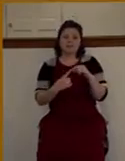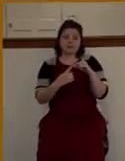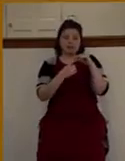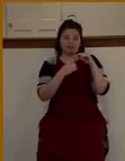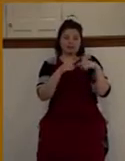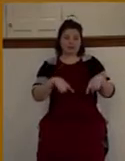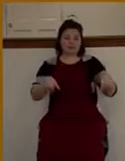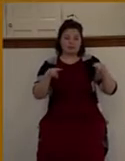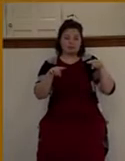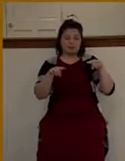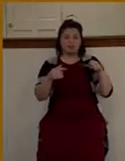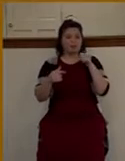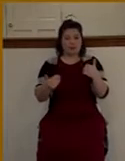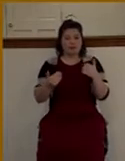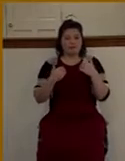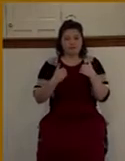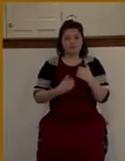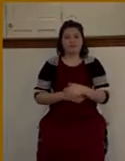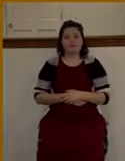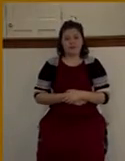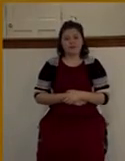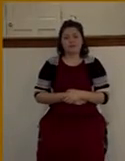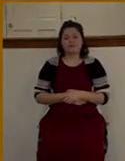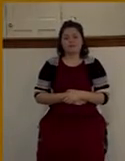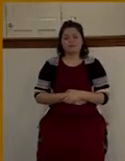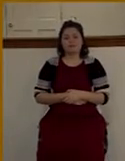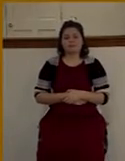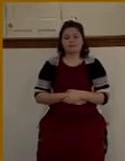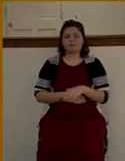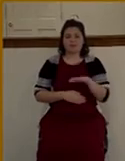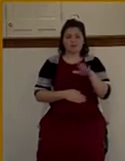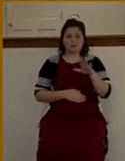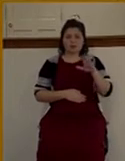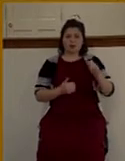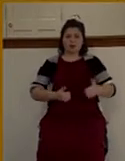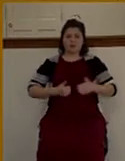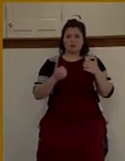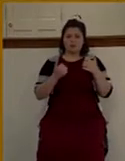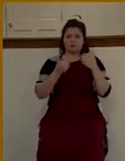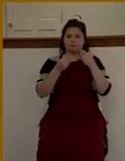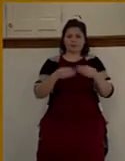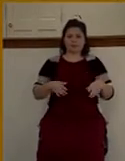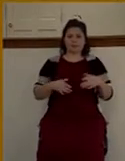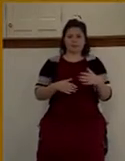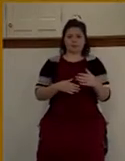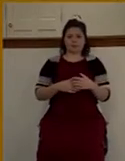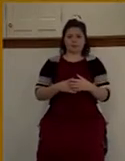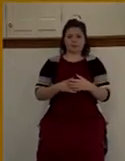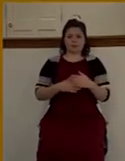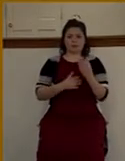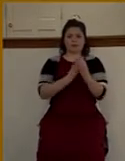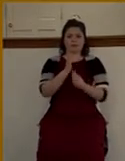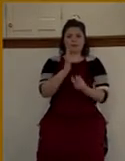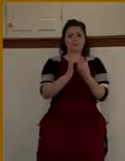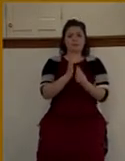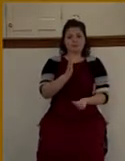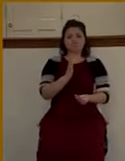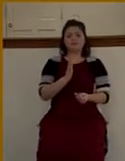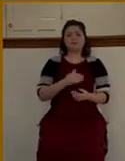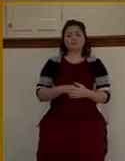There's something that is lacking here in your life. What's missing? What is it that's lacking for him?